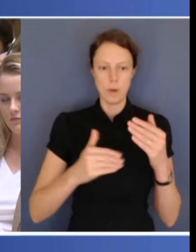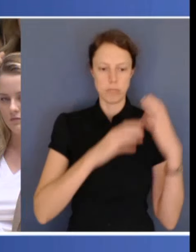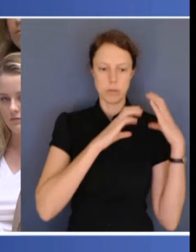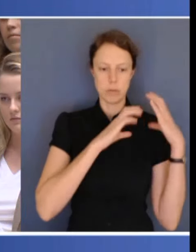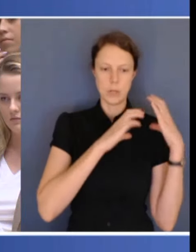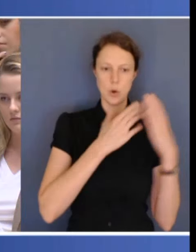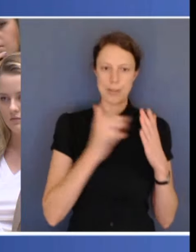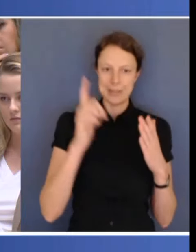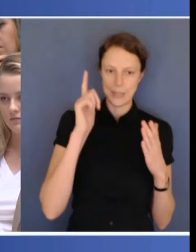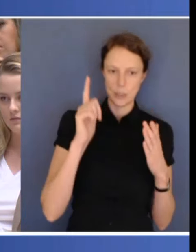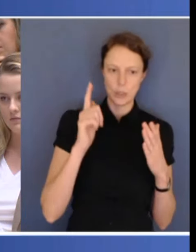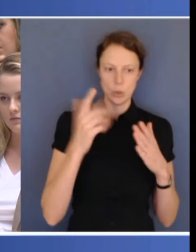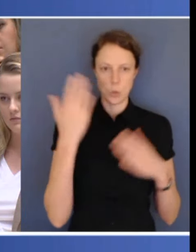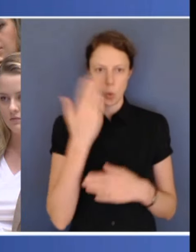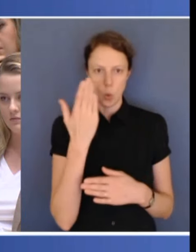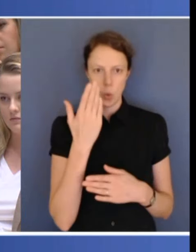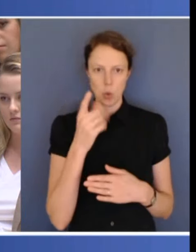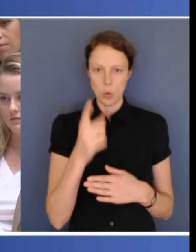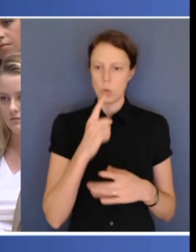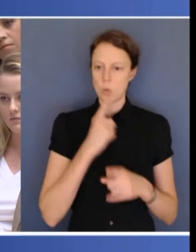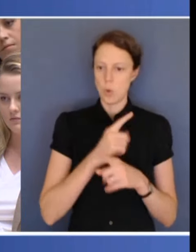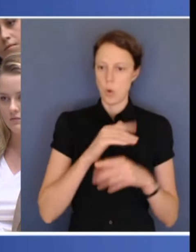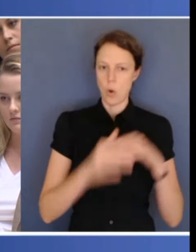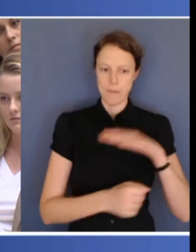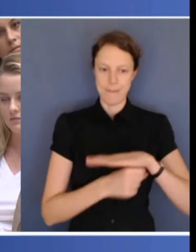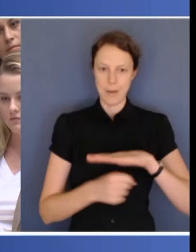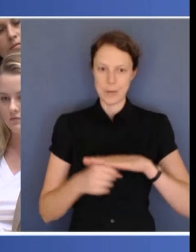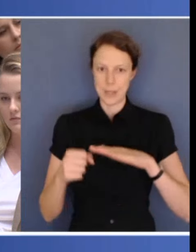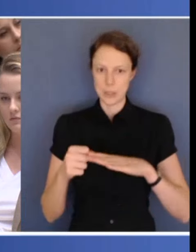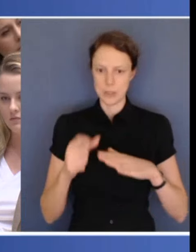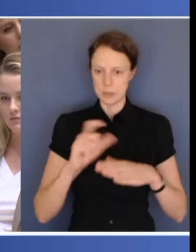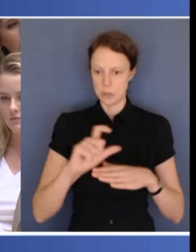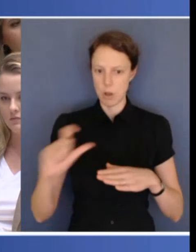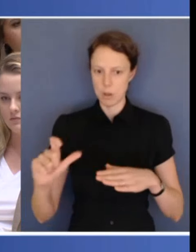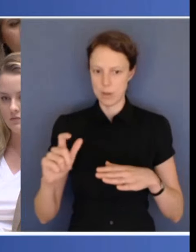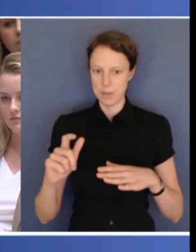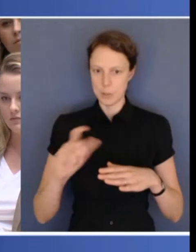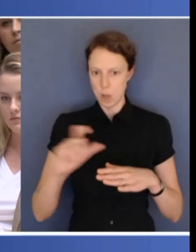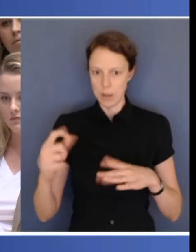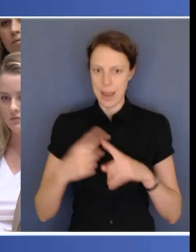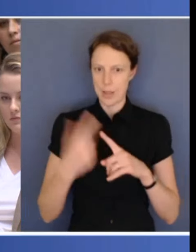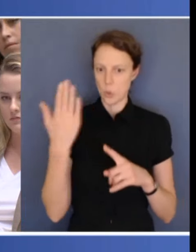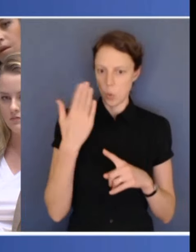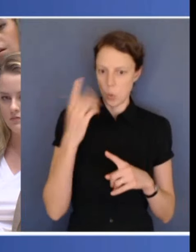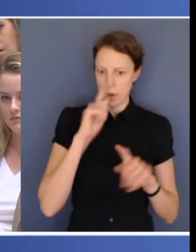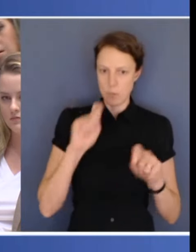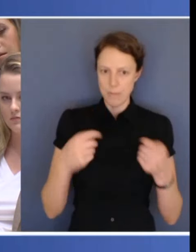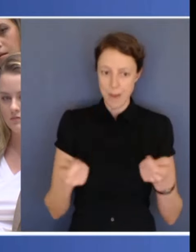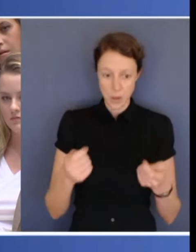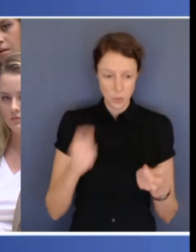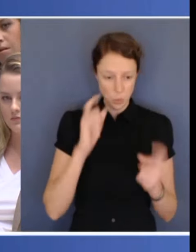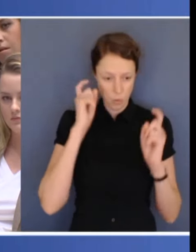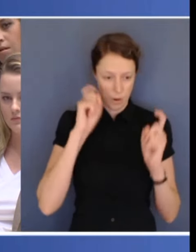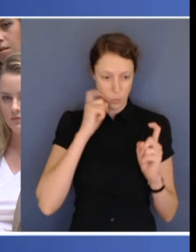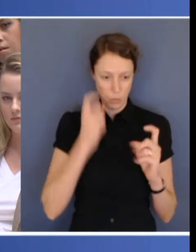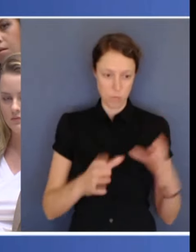the PM flagged it could be delivered through schools and childcare settings. Are you concerned this adds another burden on to already overworked teachers? Well, look, we're